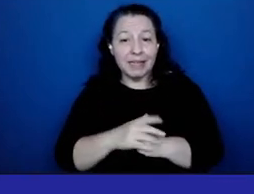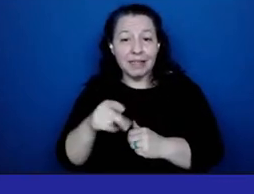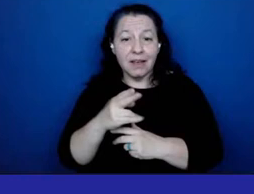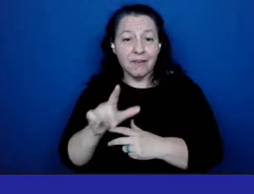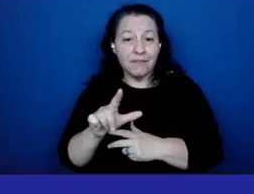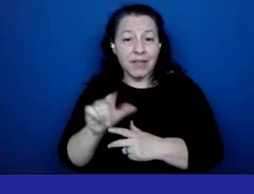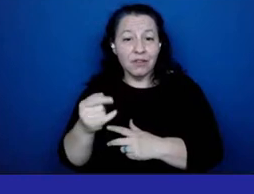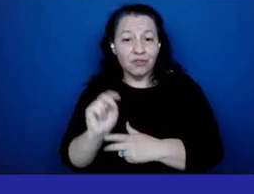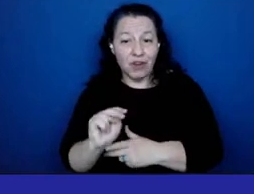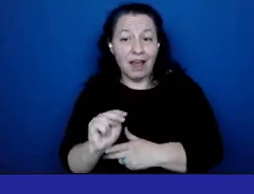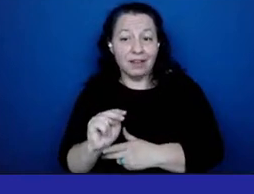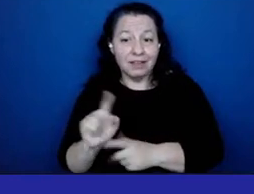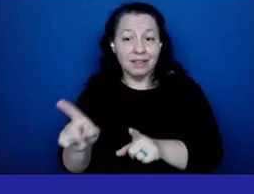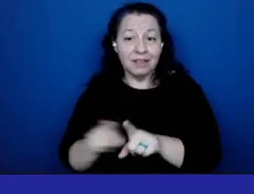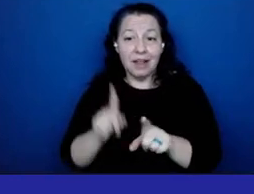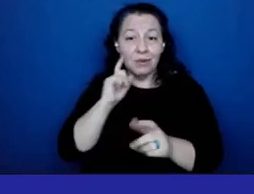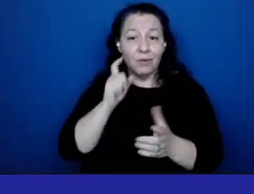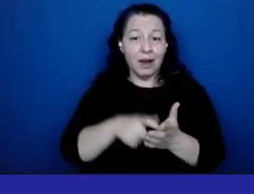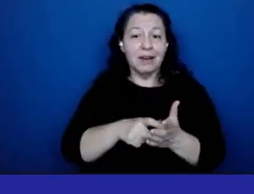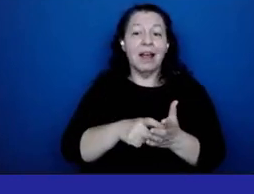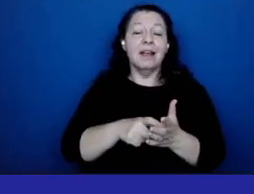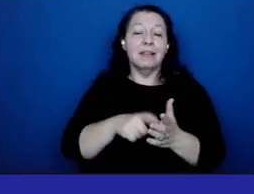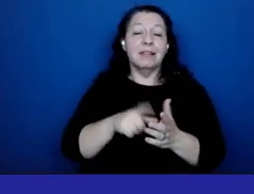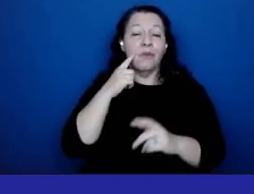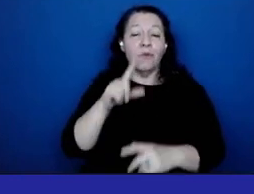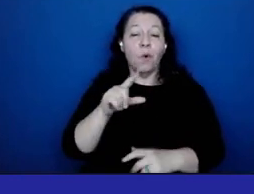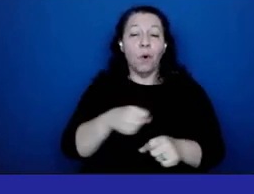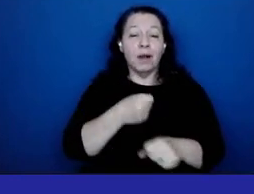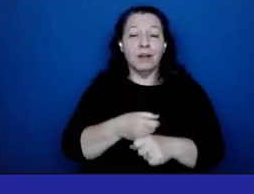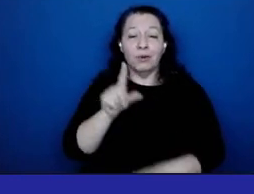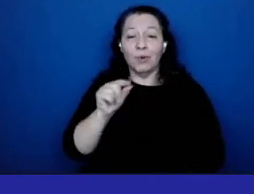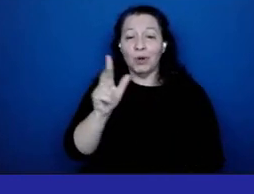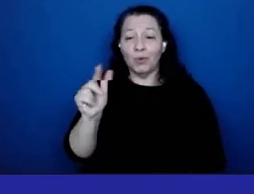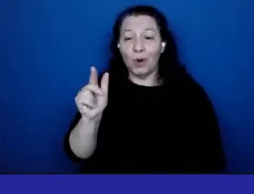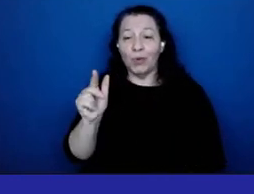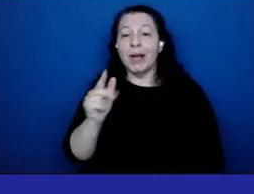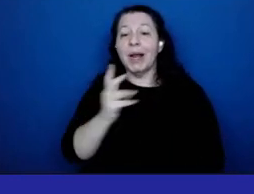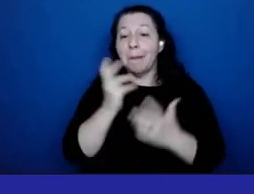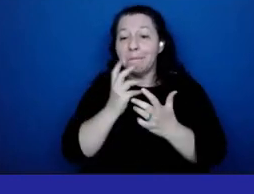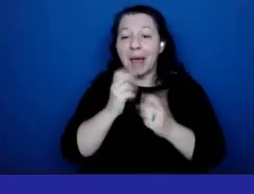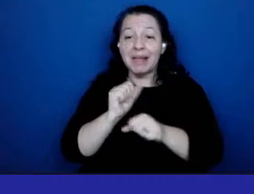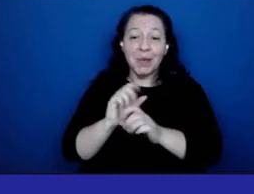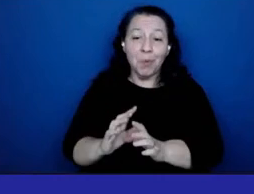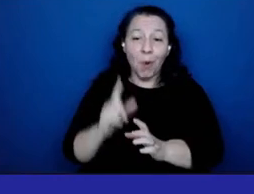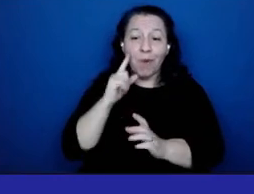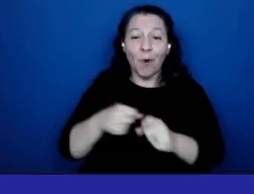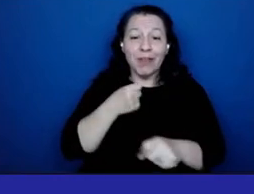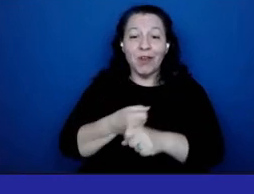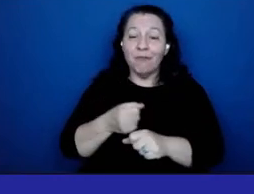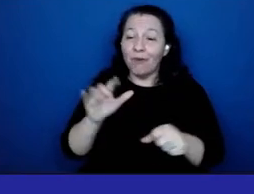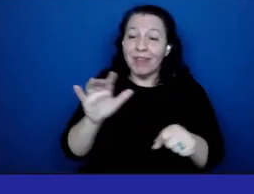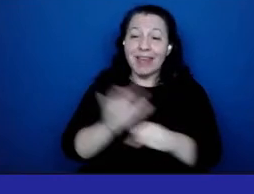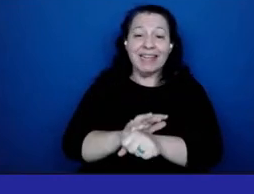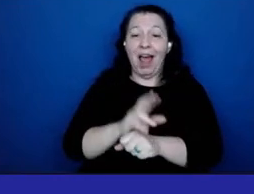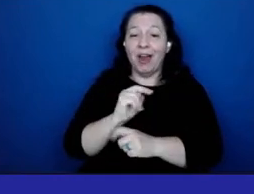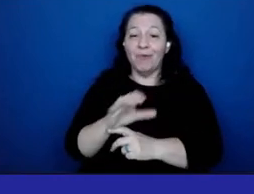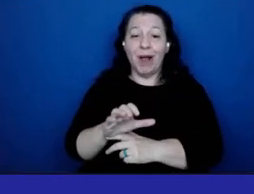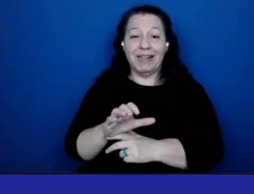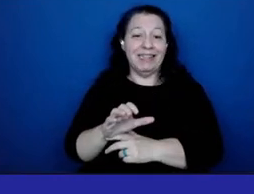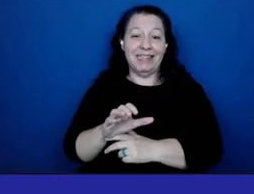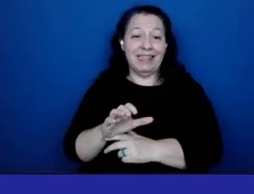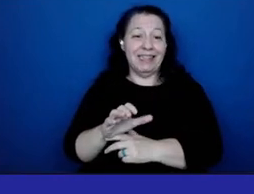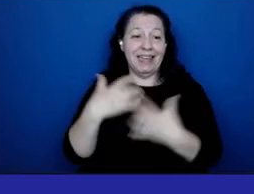recognized as 2023 amazing employee of the year for the entire nyc hospital's health system